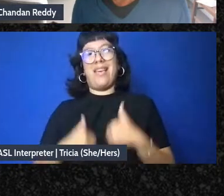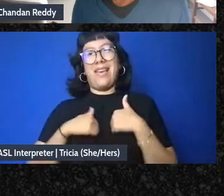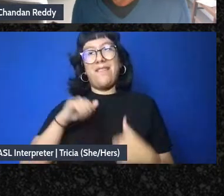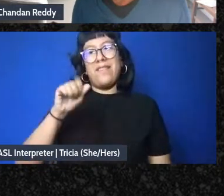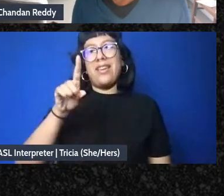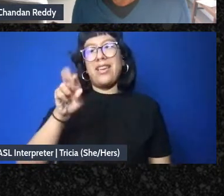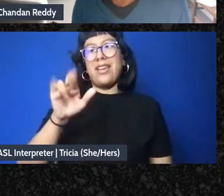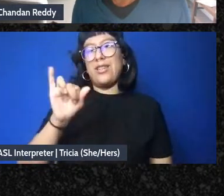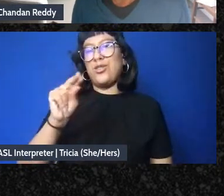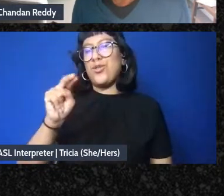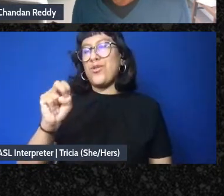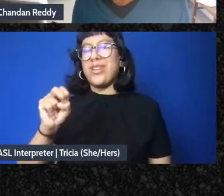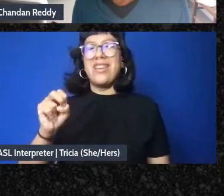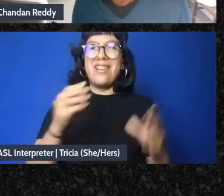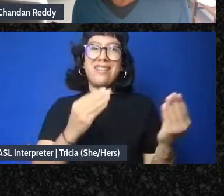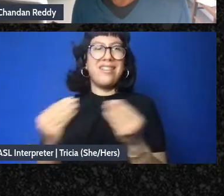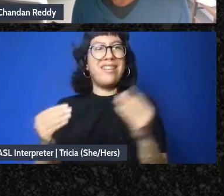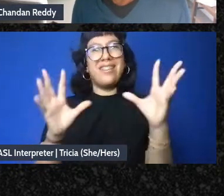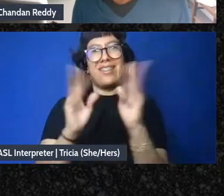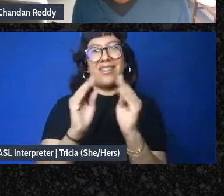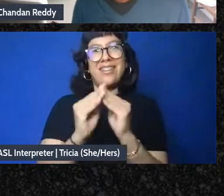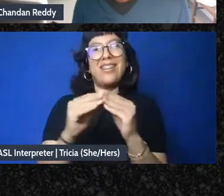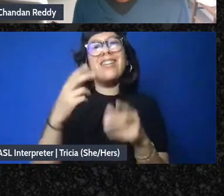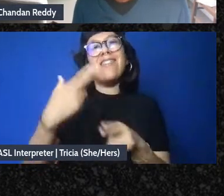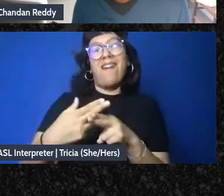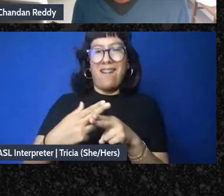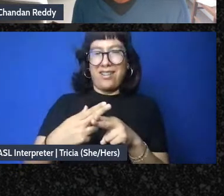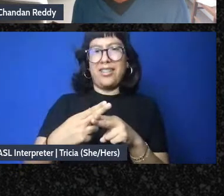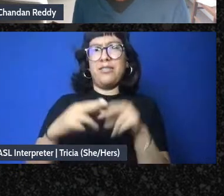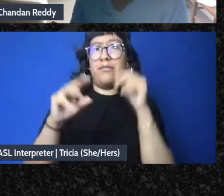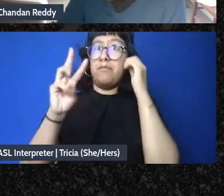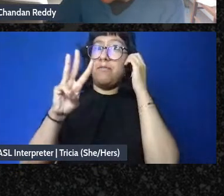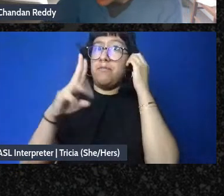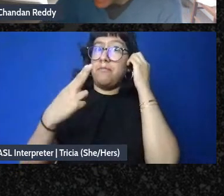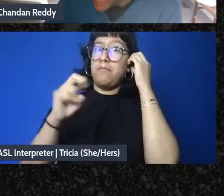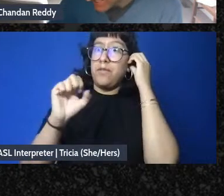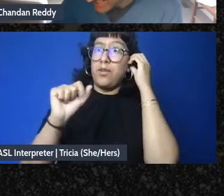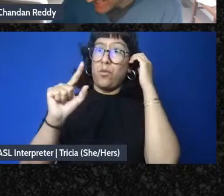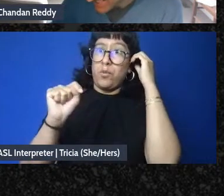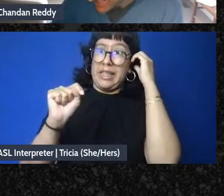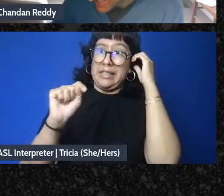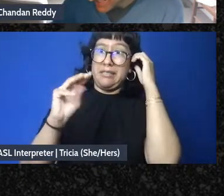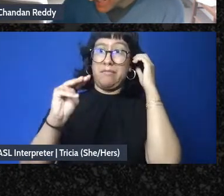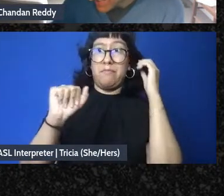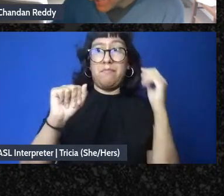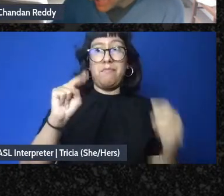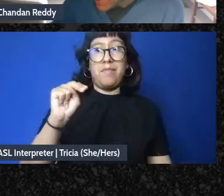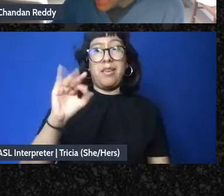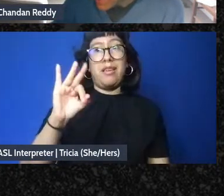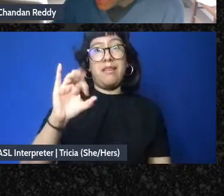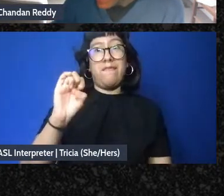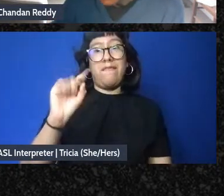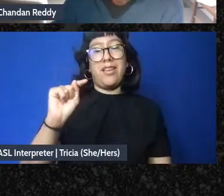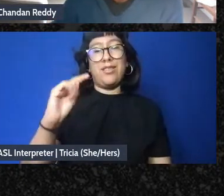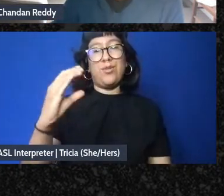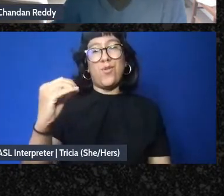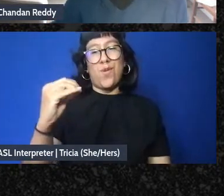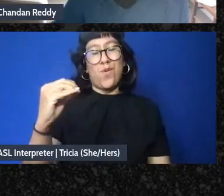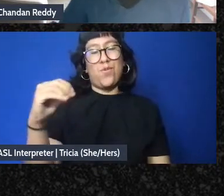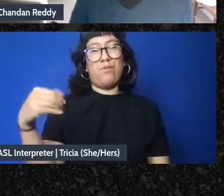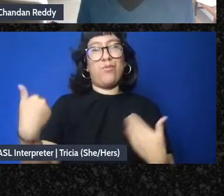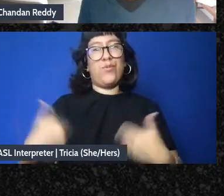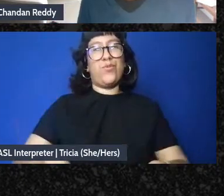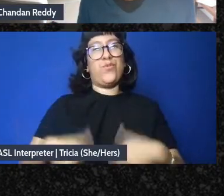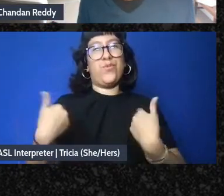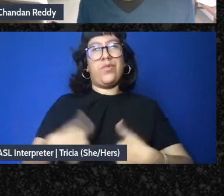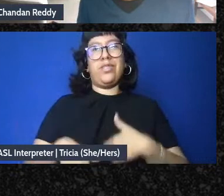-facilitated the meeting that led to the writing of the Leap Manifesto and it truly is just a tremendous